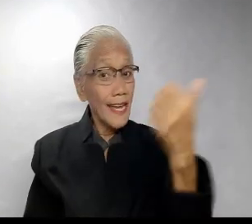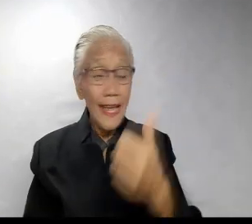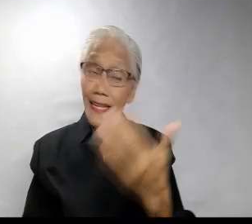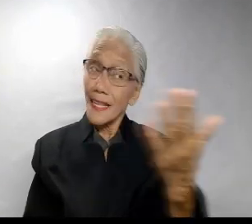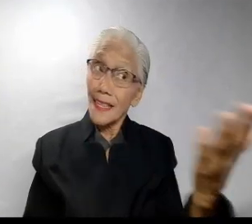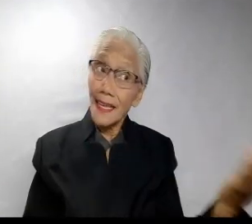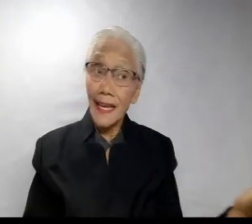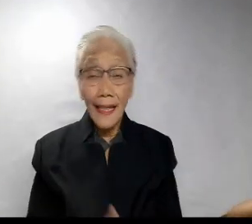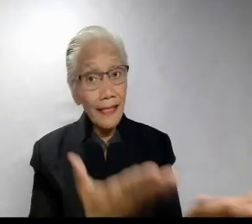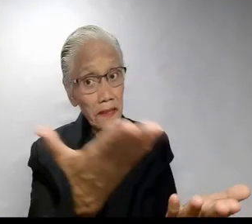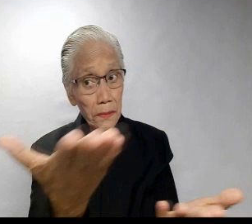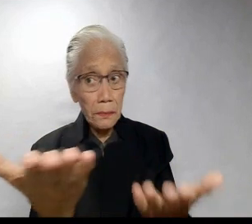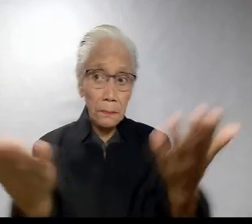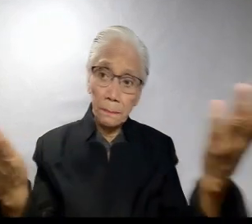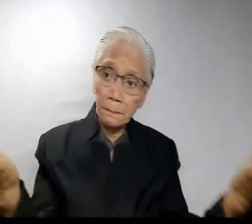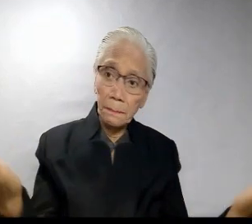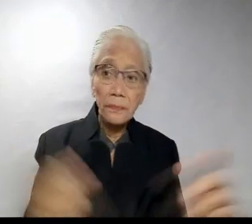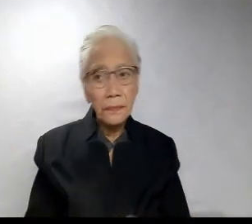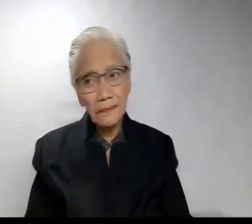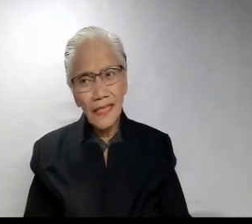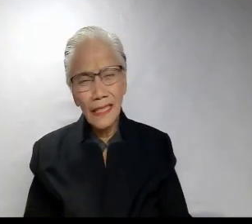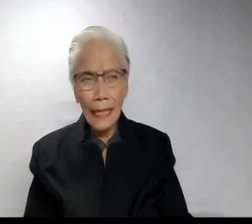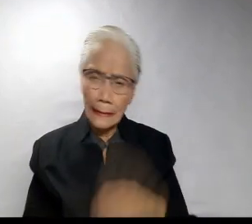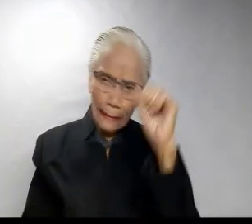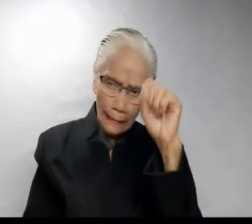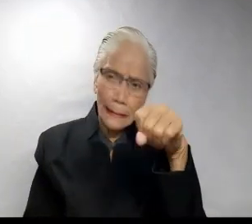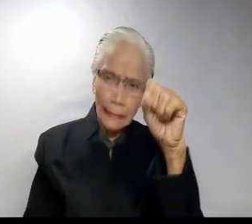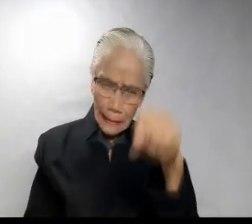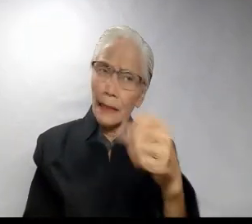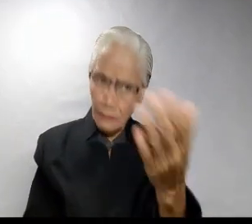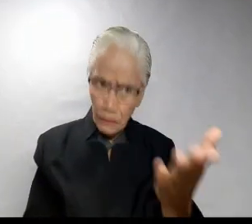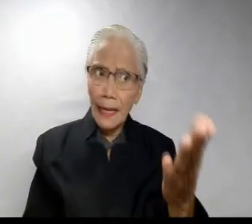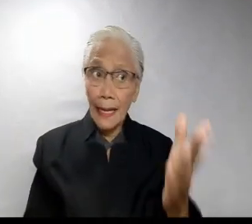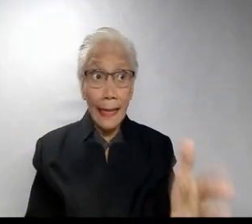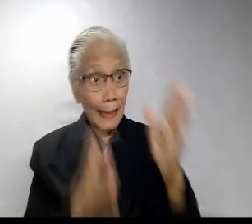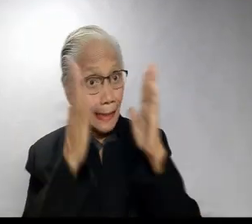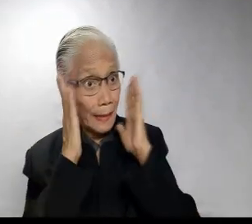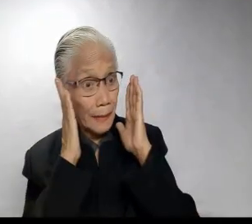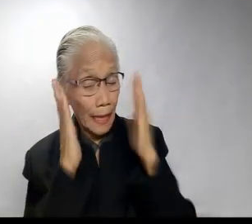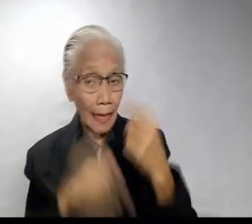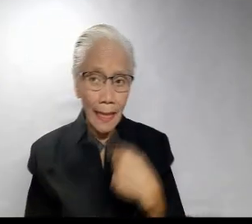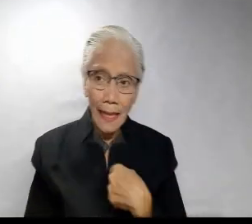Is there anybody in there? Just not if you can hear me.